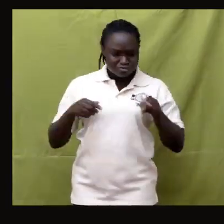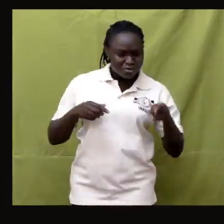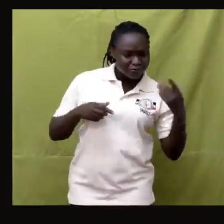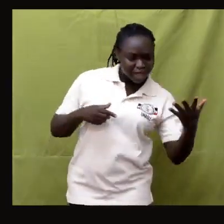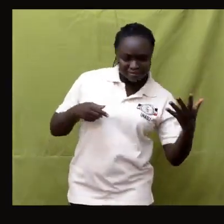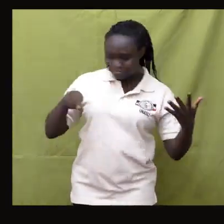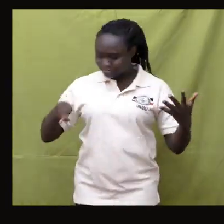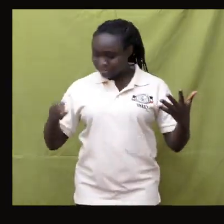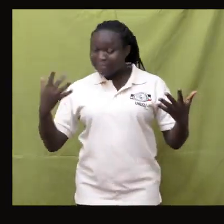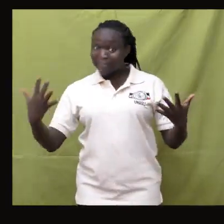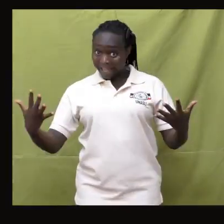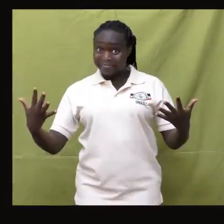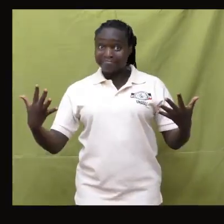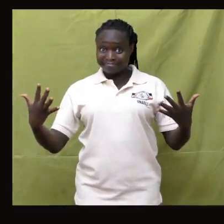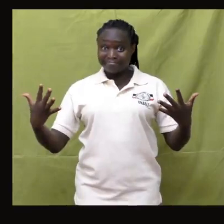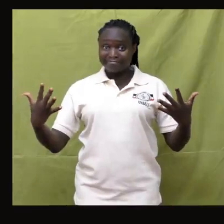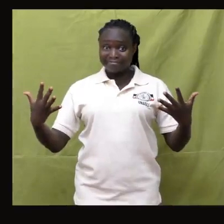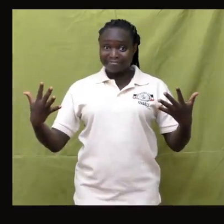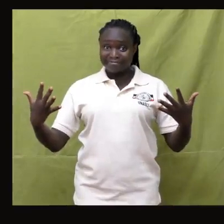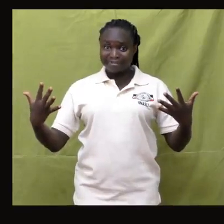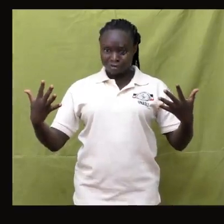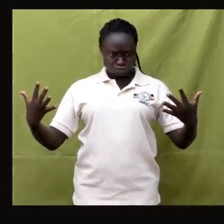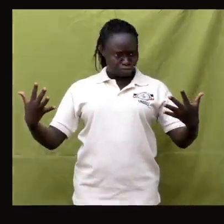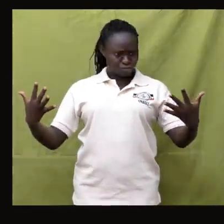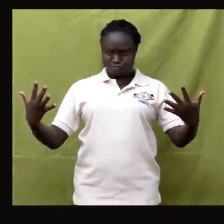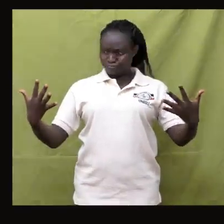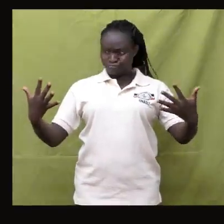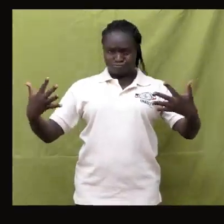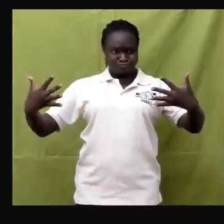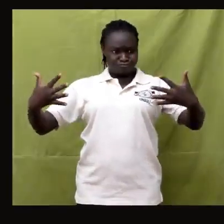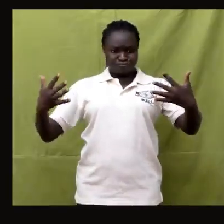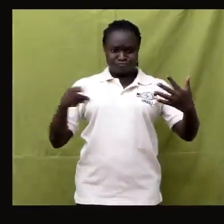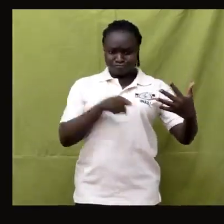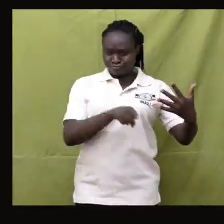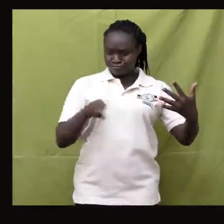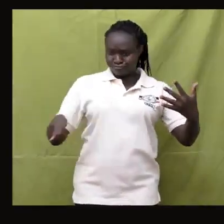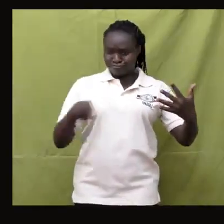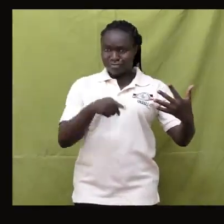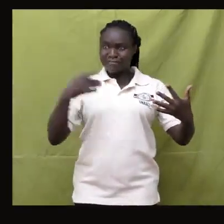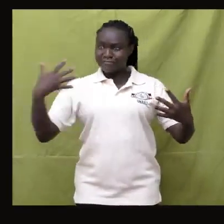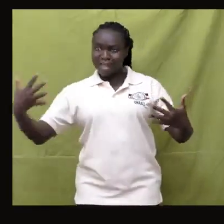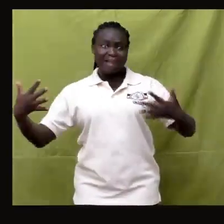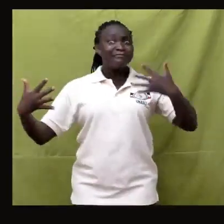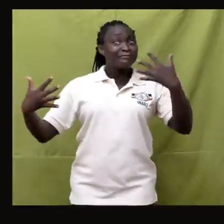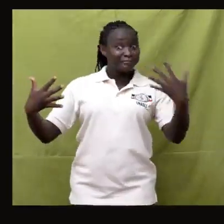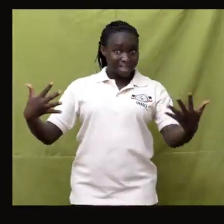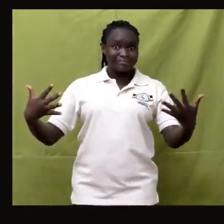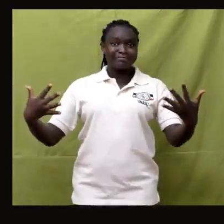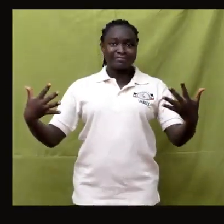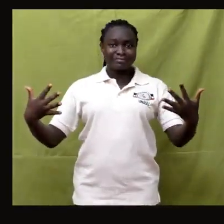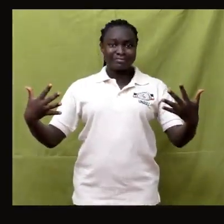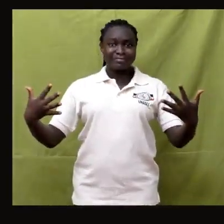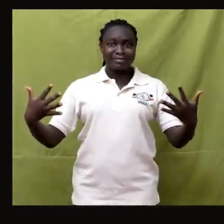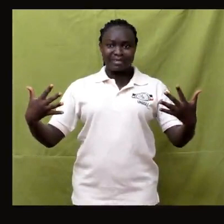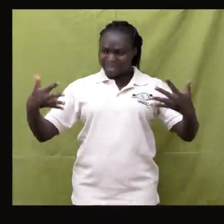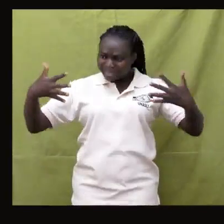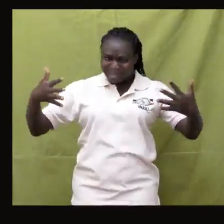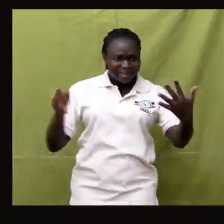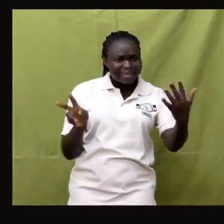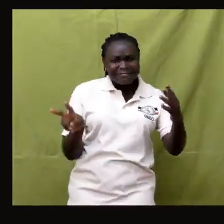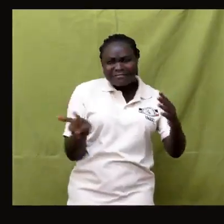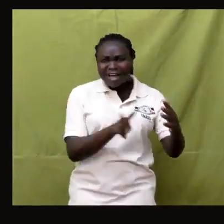members. These two sets have five members. They are